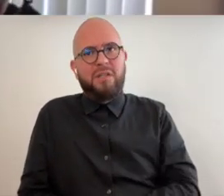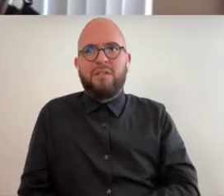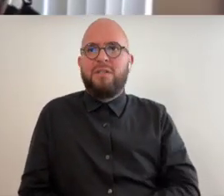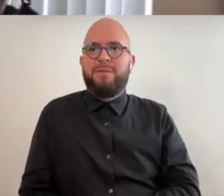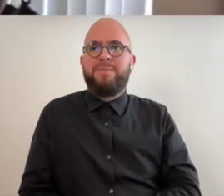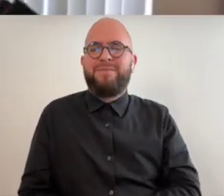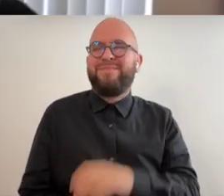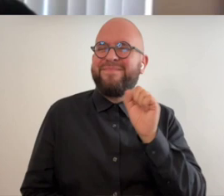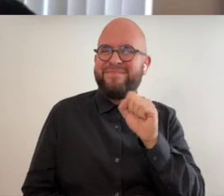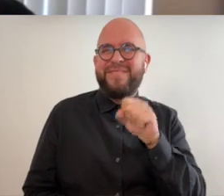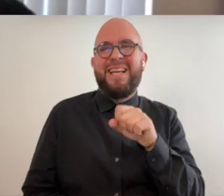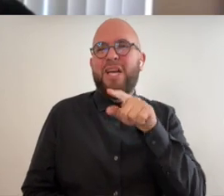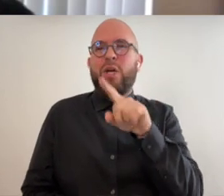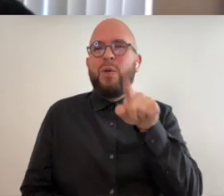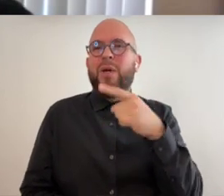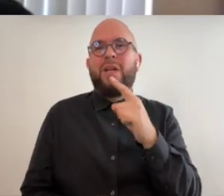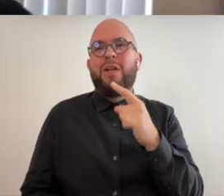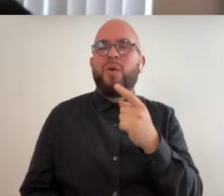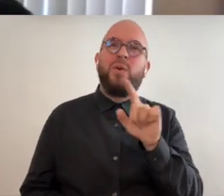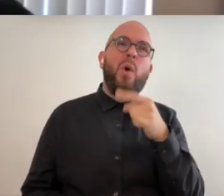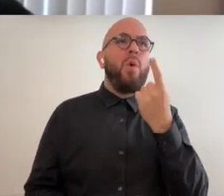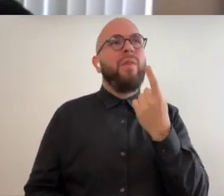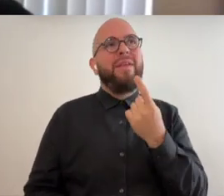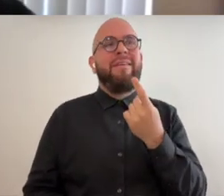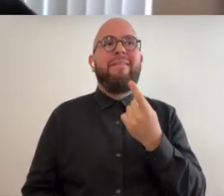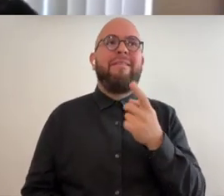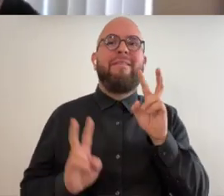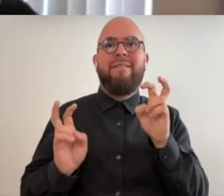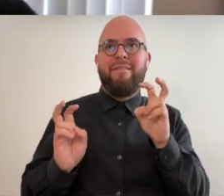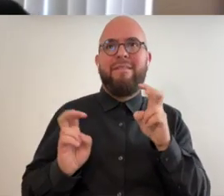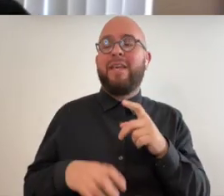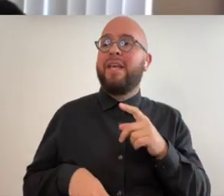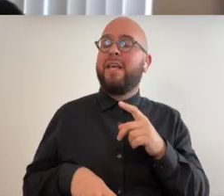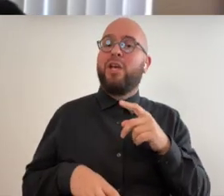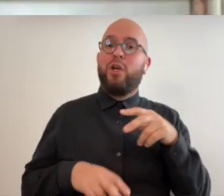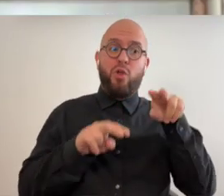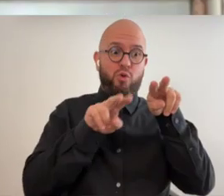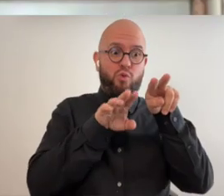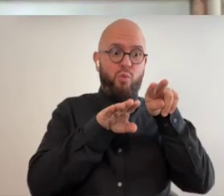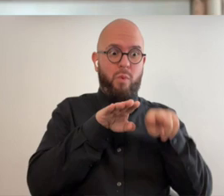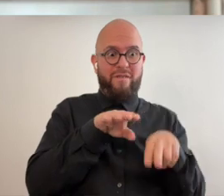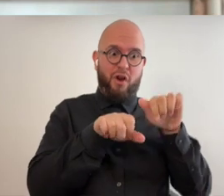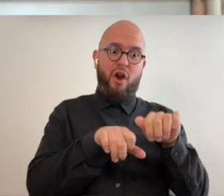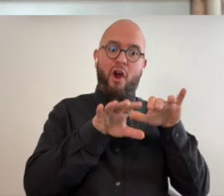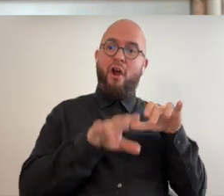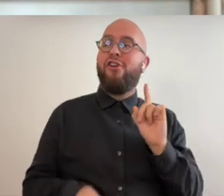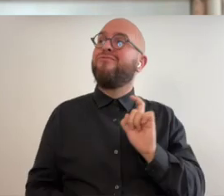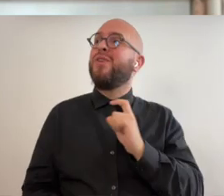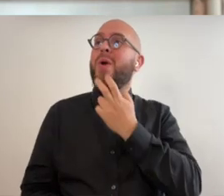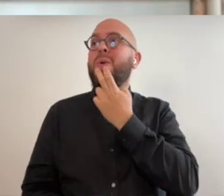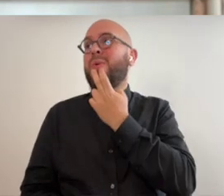you can only do so much of whistling past the graveyard at some point you're gonna have to stop and read the tombstones it's true